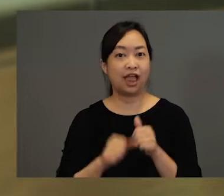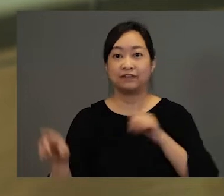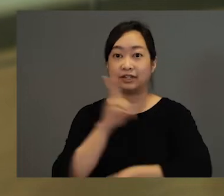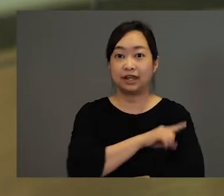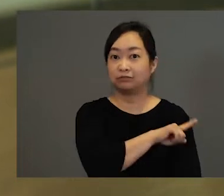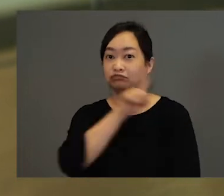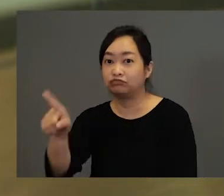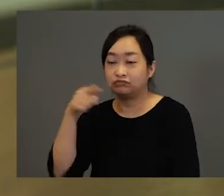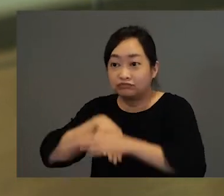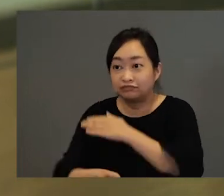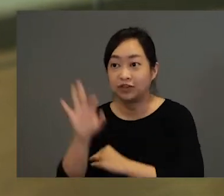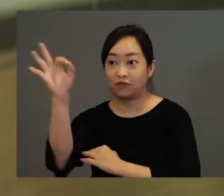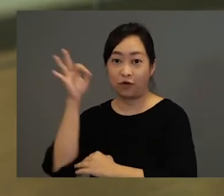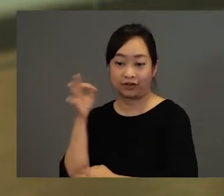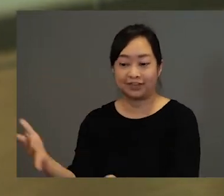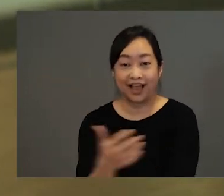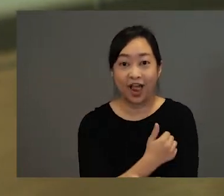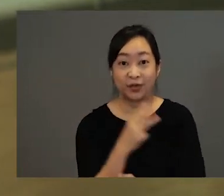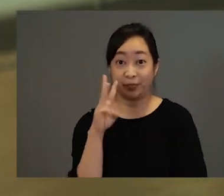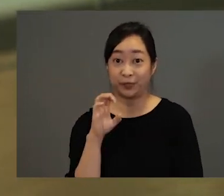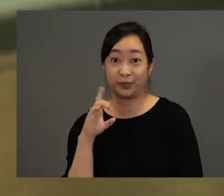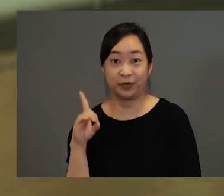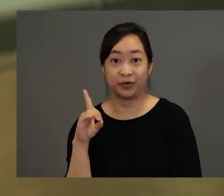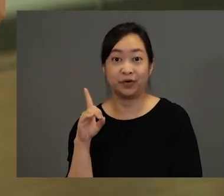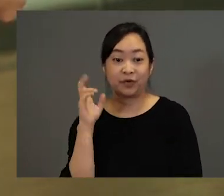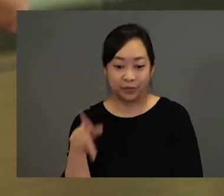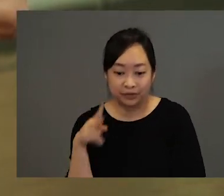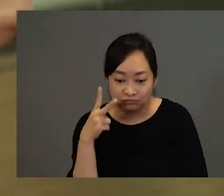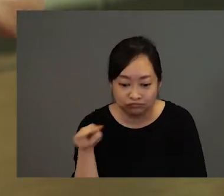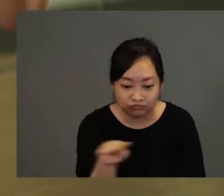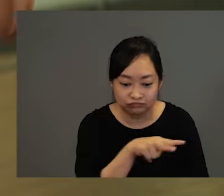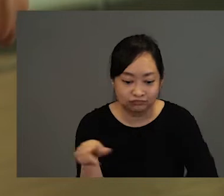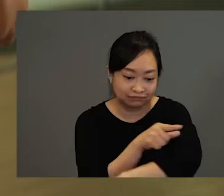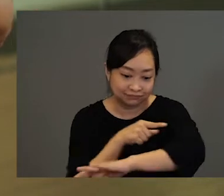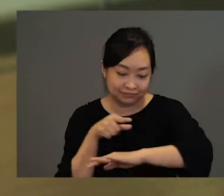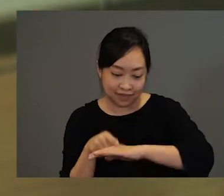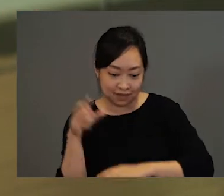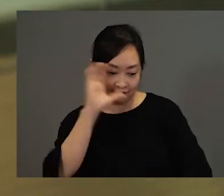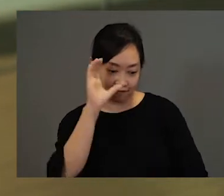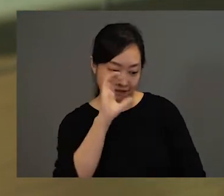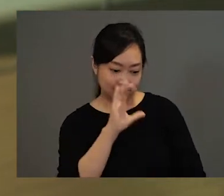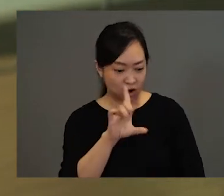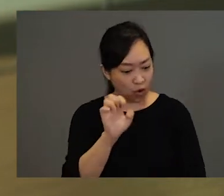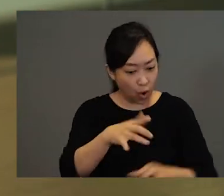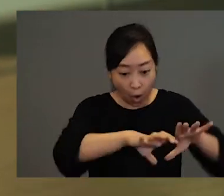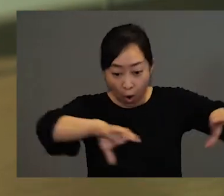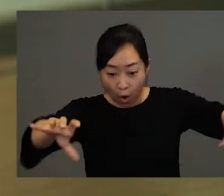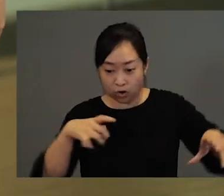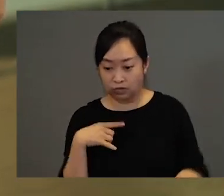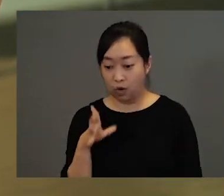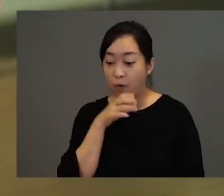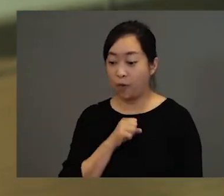Every day the woodcutter would go into the forest to gather some wood. He would look on the forest ground and he would look for fallen